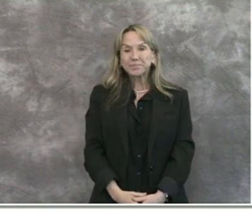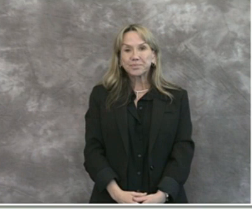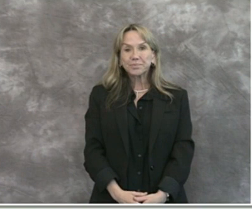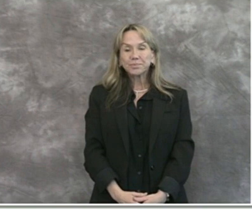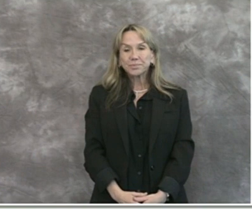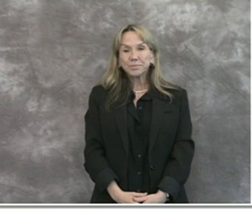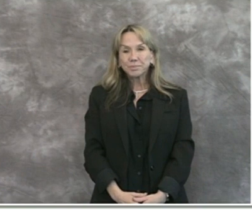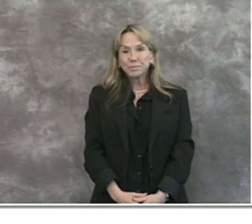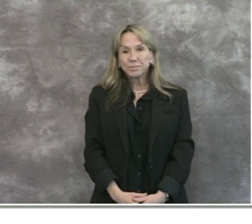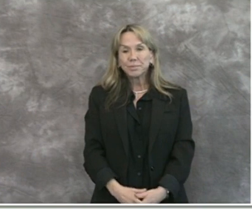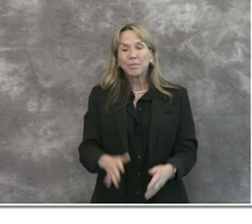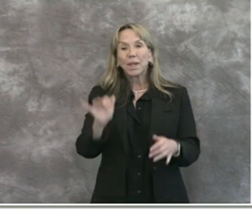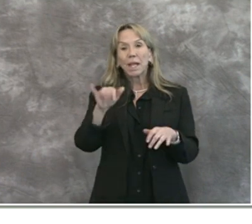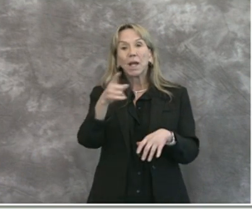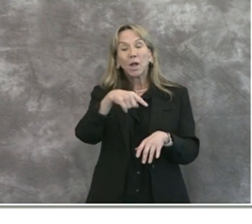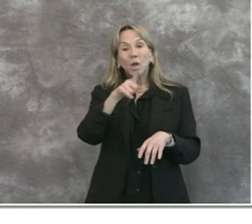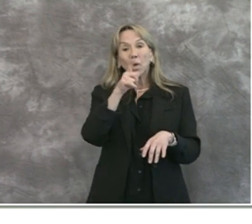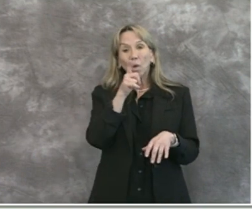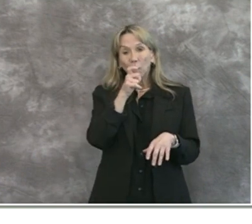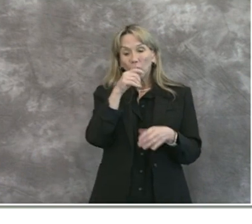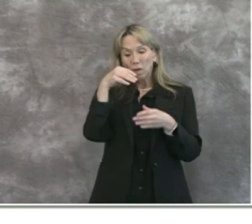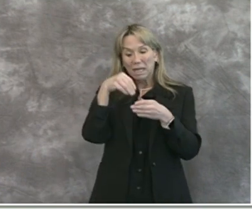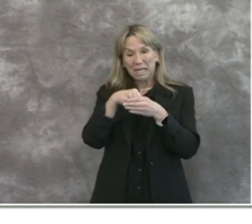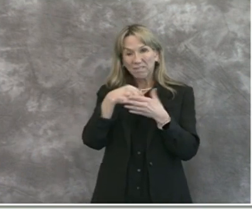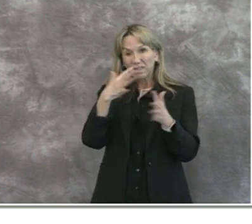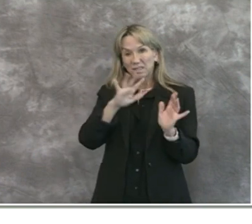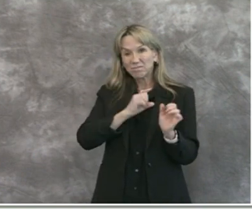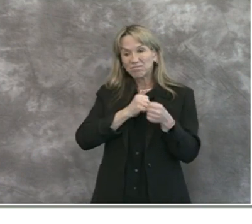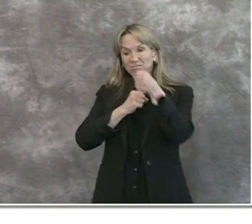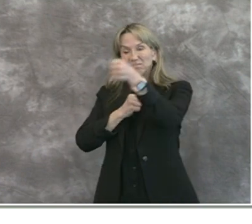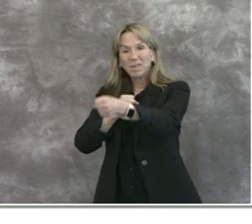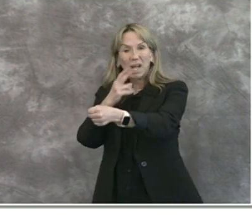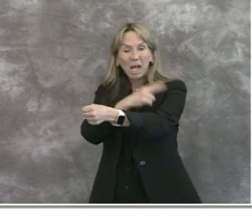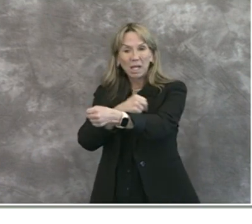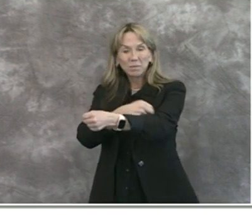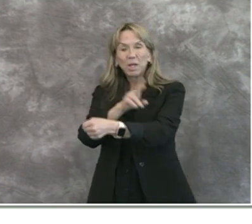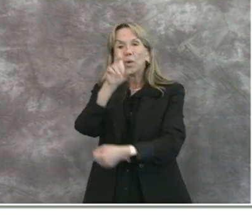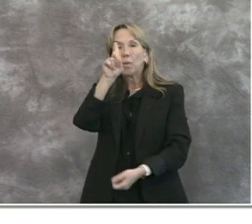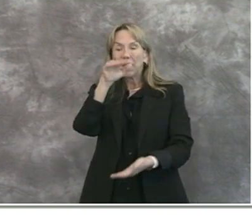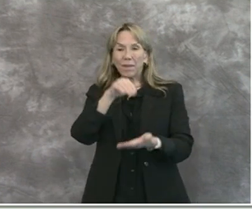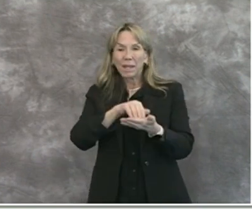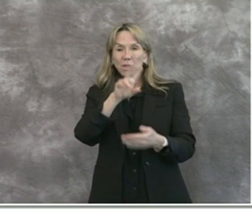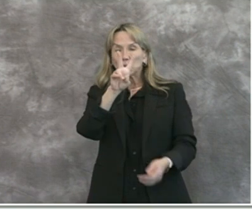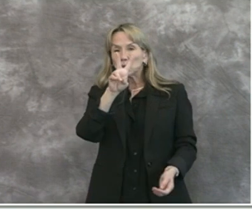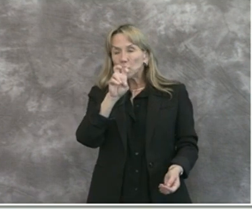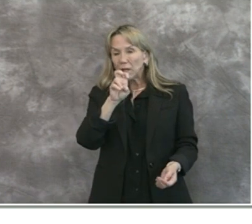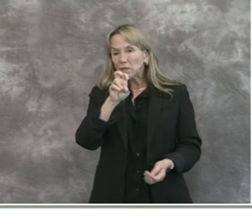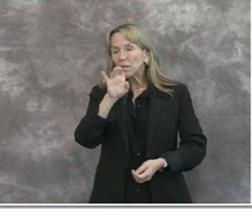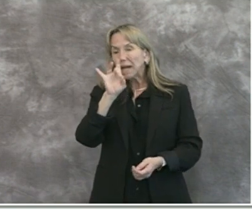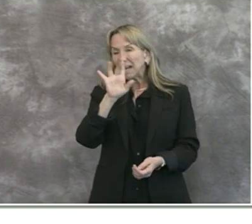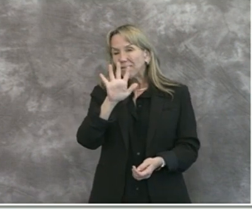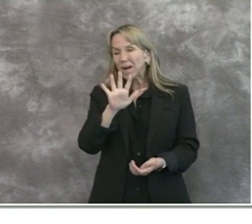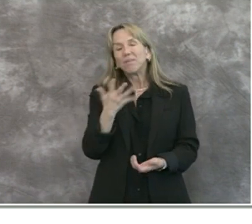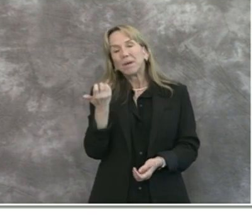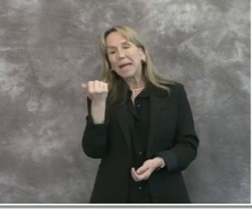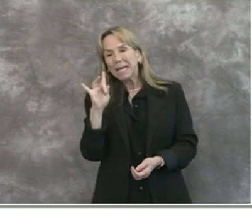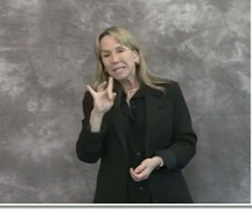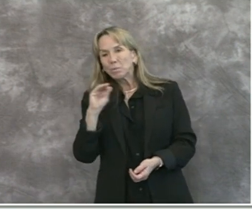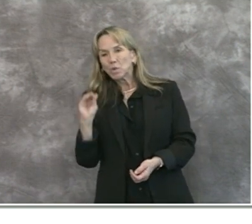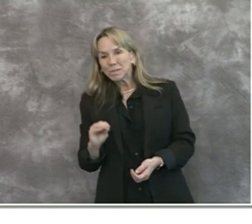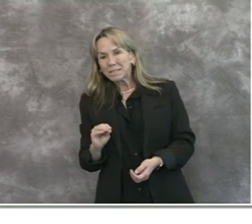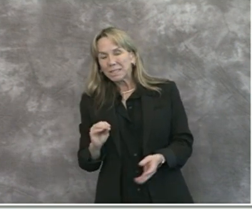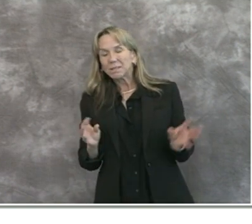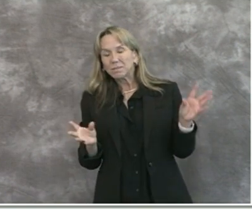For those that have been hospitalized, we have 1,285 or 18% of the total cases.